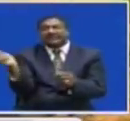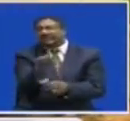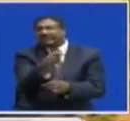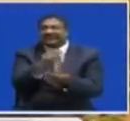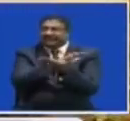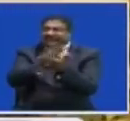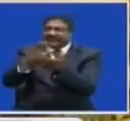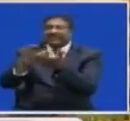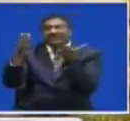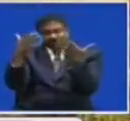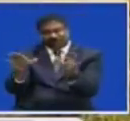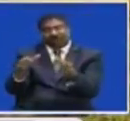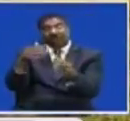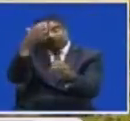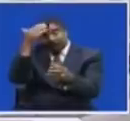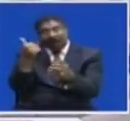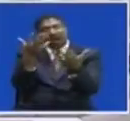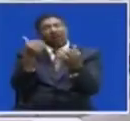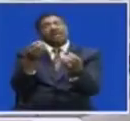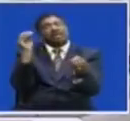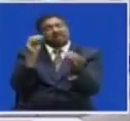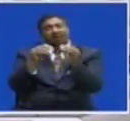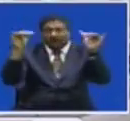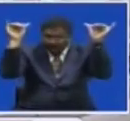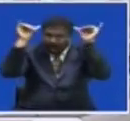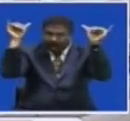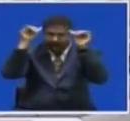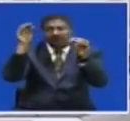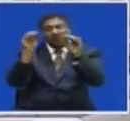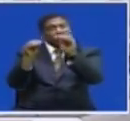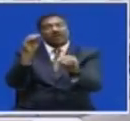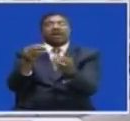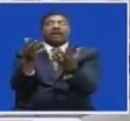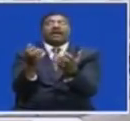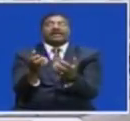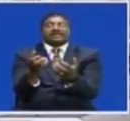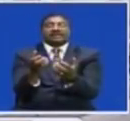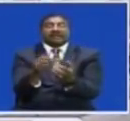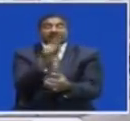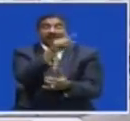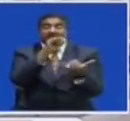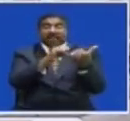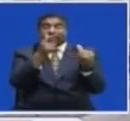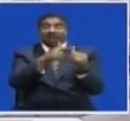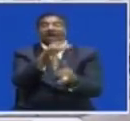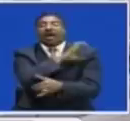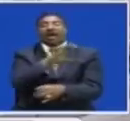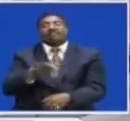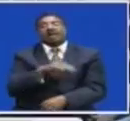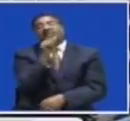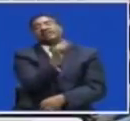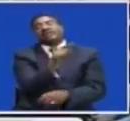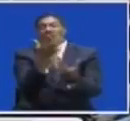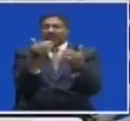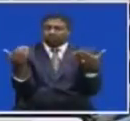redness For stocking Of thousands Of dairy cattle This is Zantiam Dairy Zambia A South African firm Which is setting